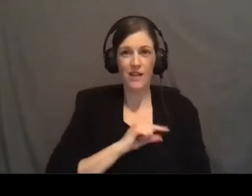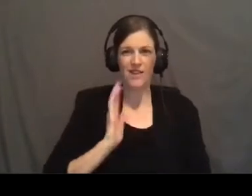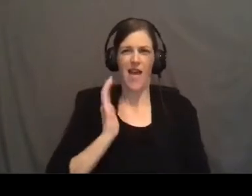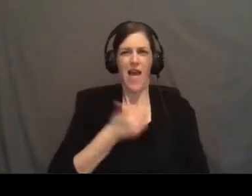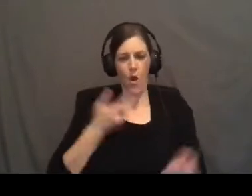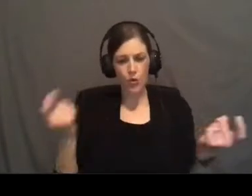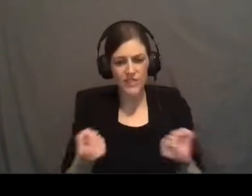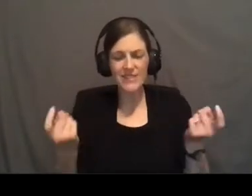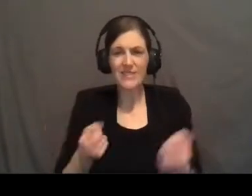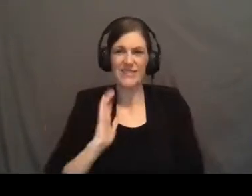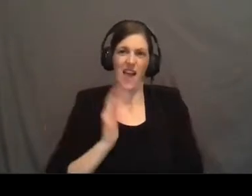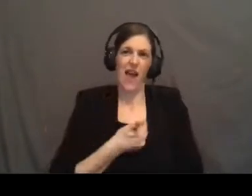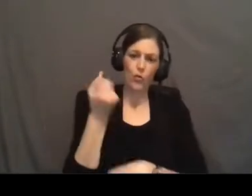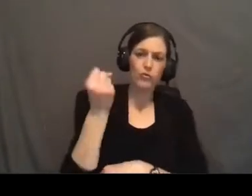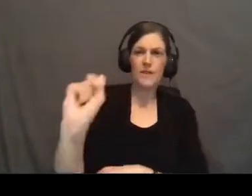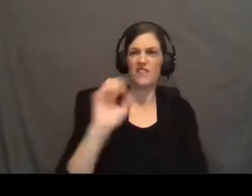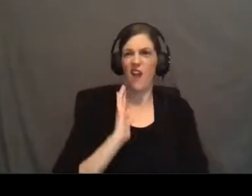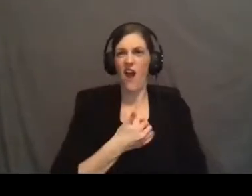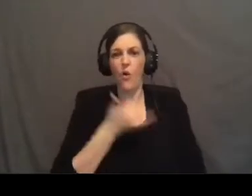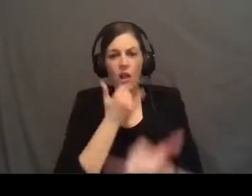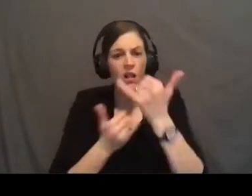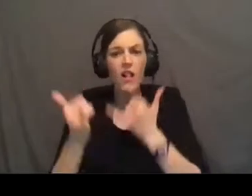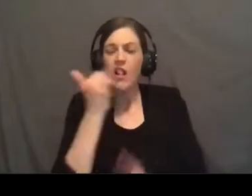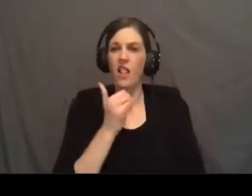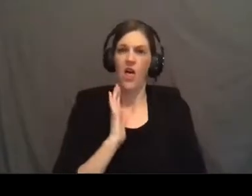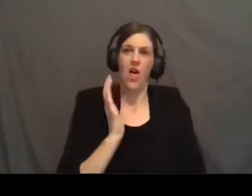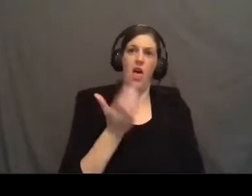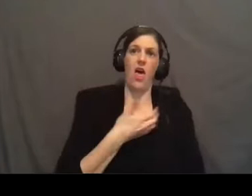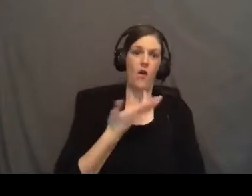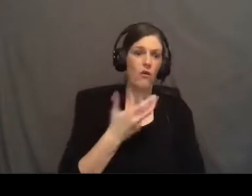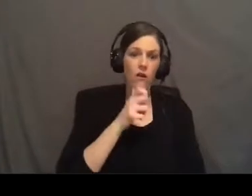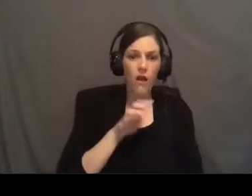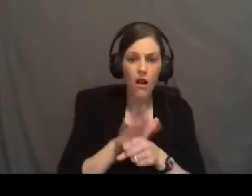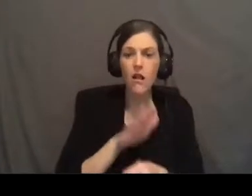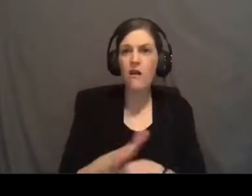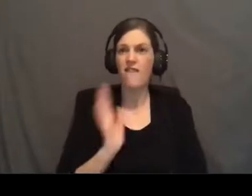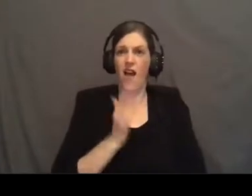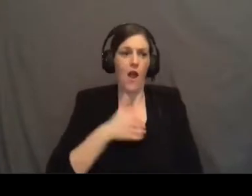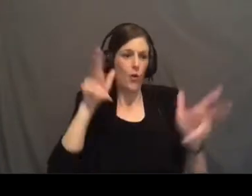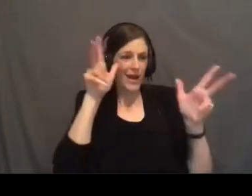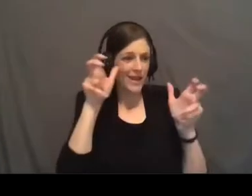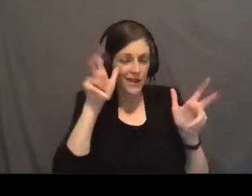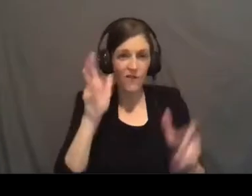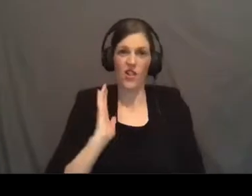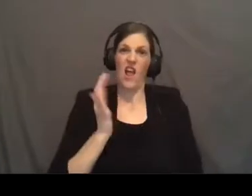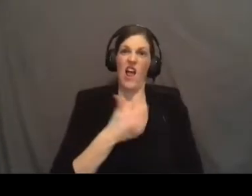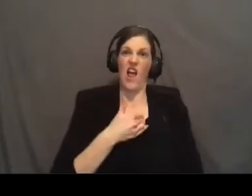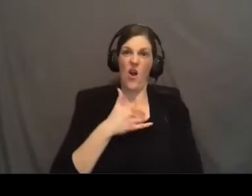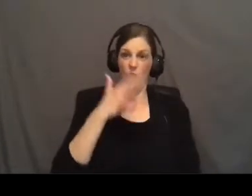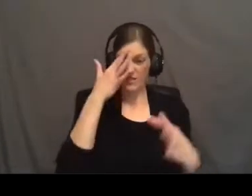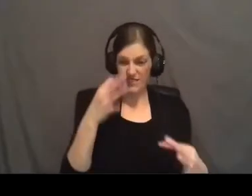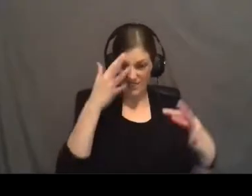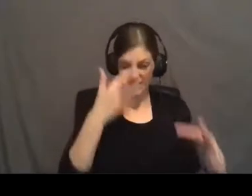sins it was our rebellion our transgressions our falling short our evil our choices that